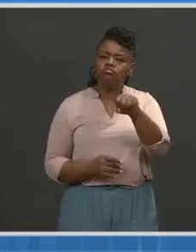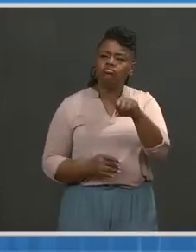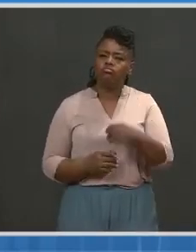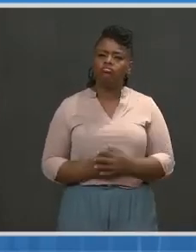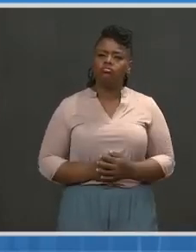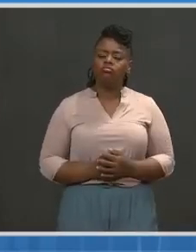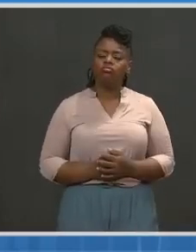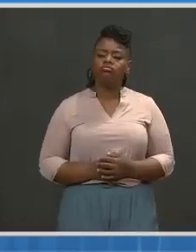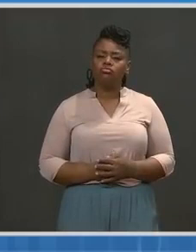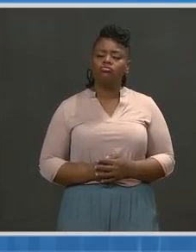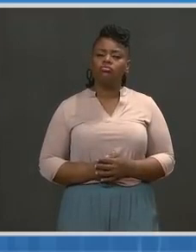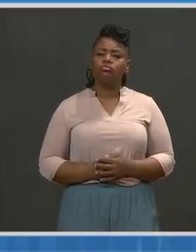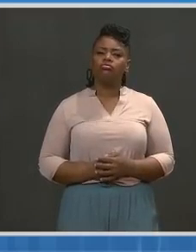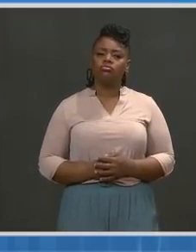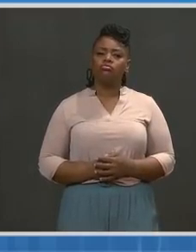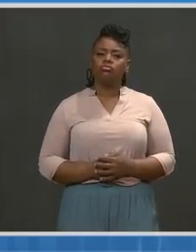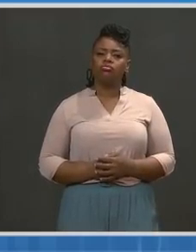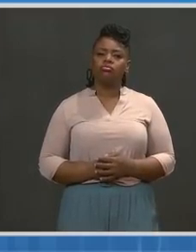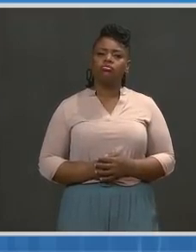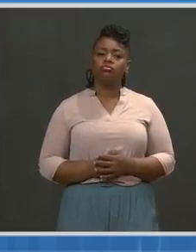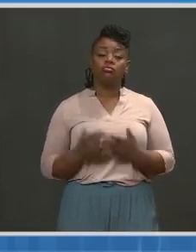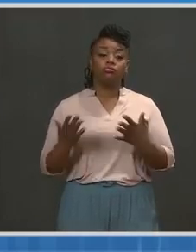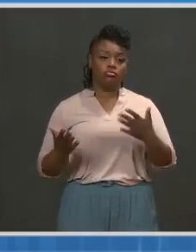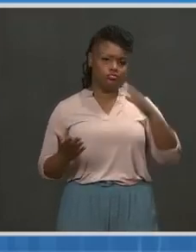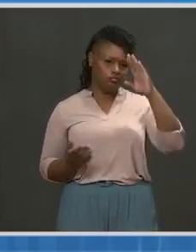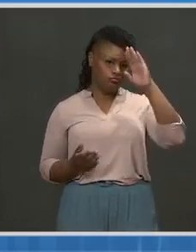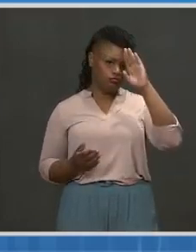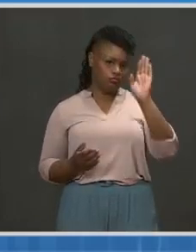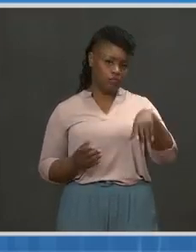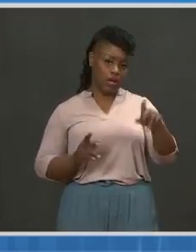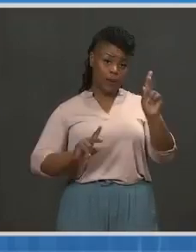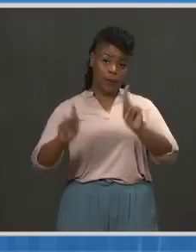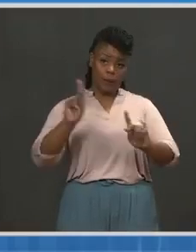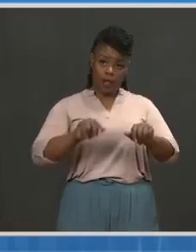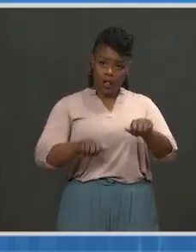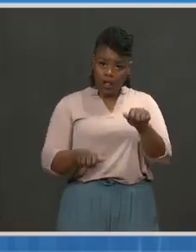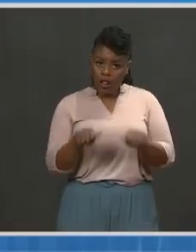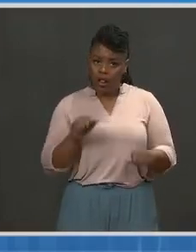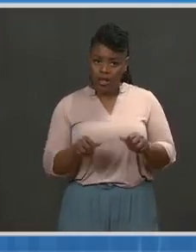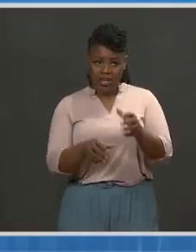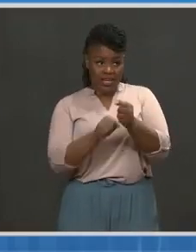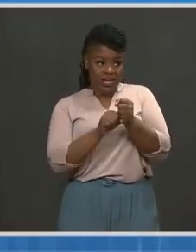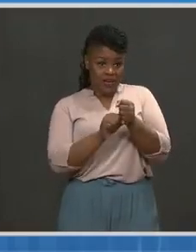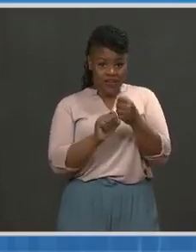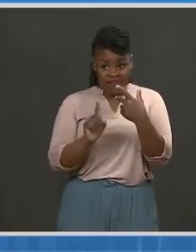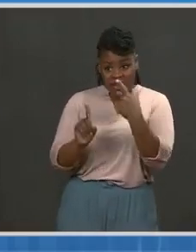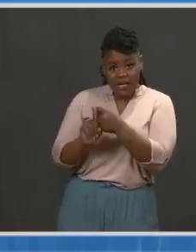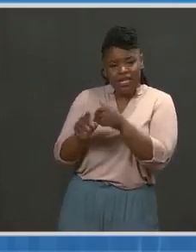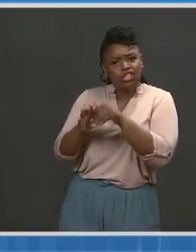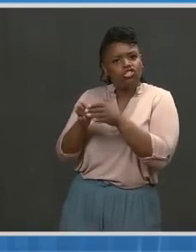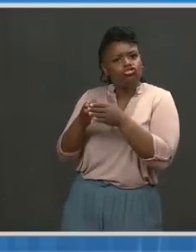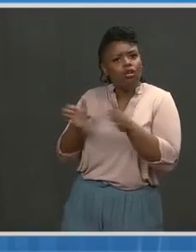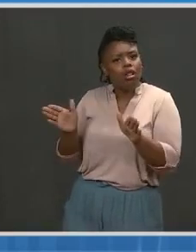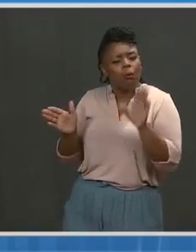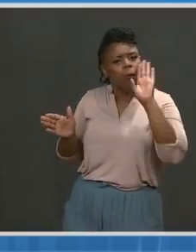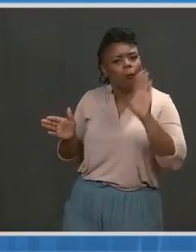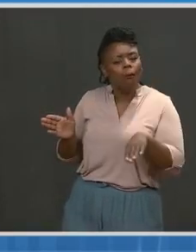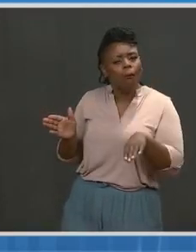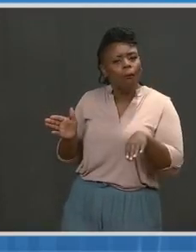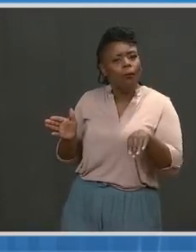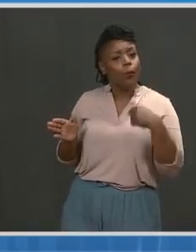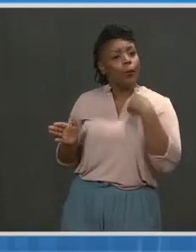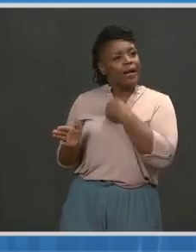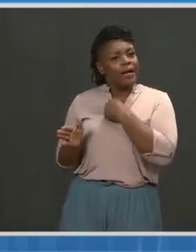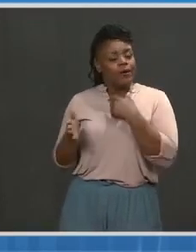word, that that would add to an already existing level of vaccine hesitancy. And that's the reason why, as